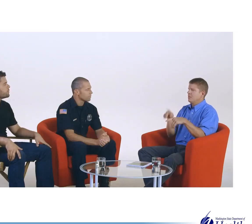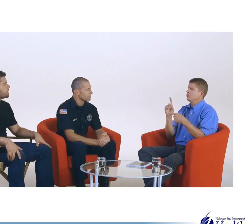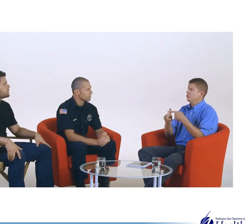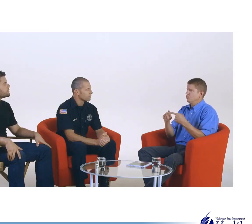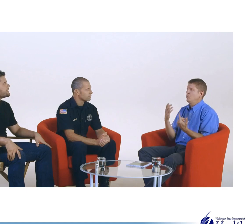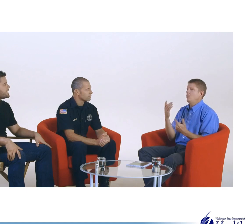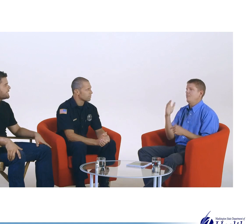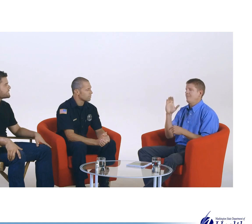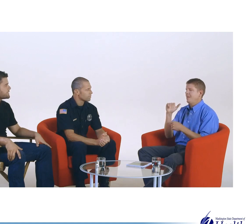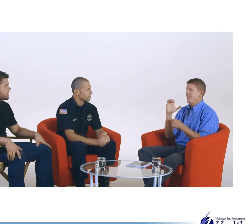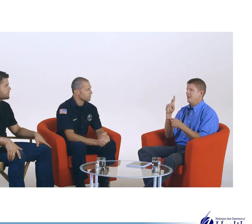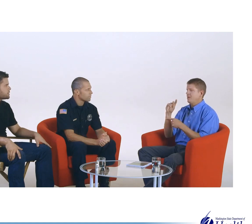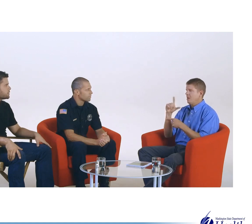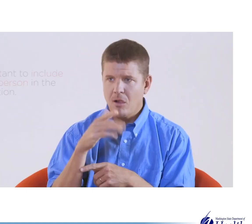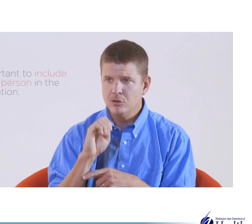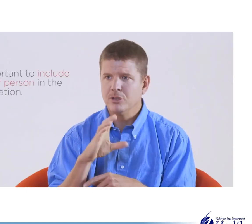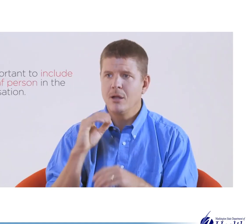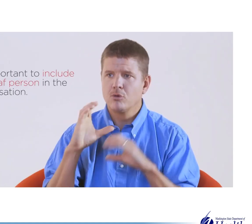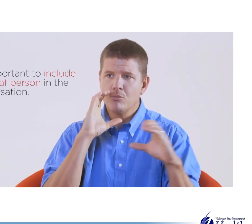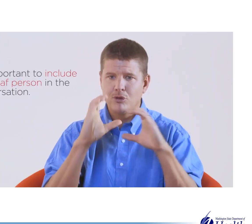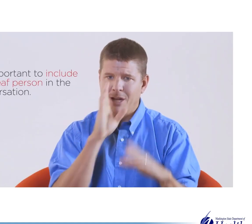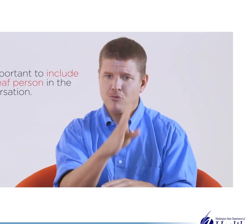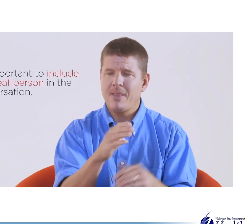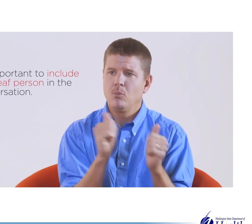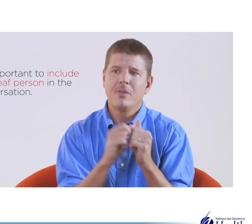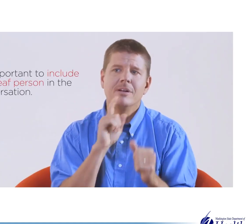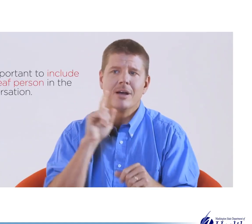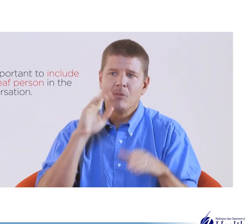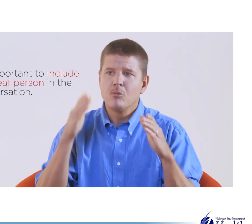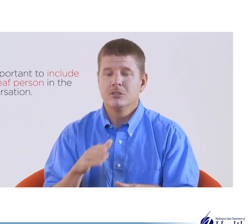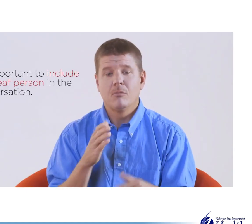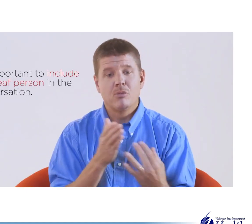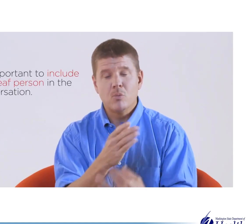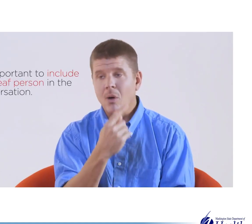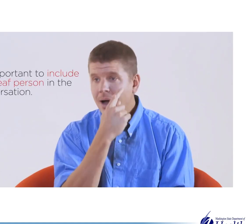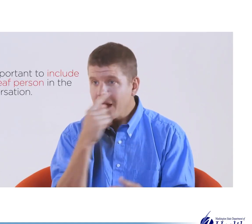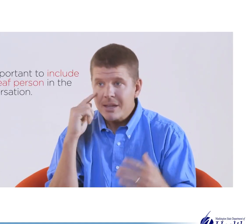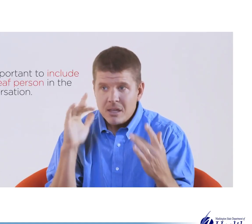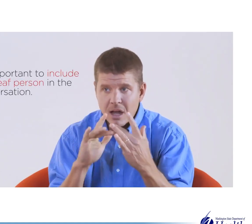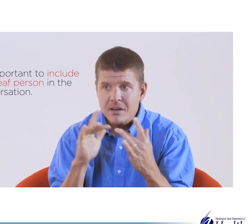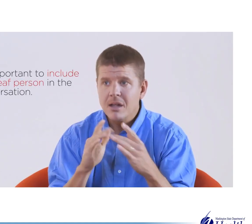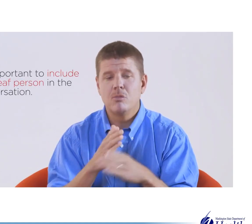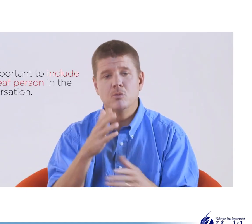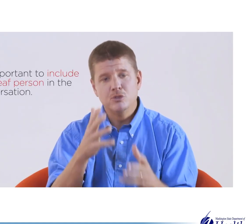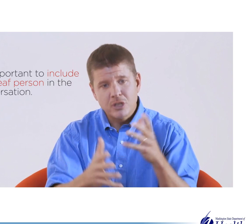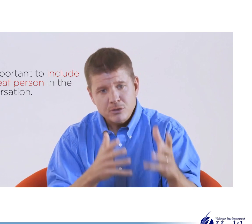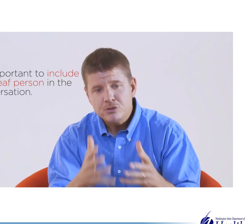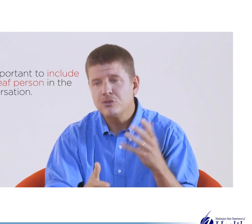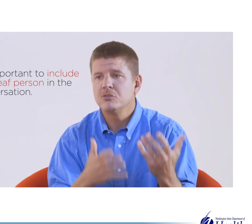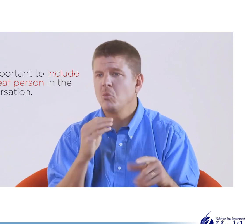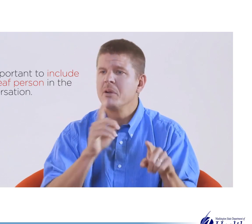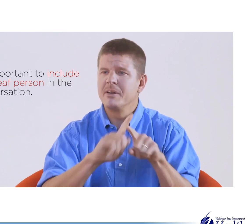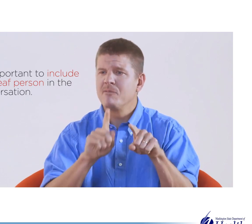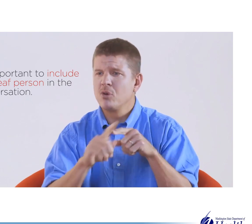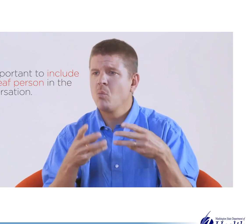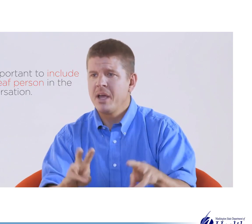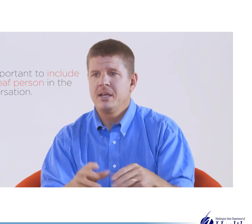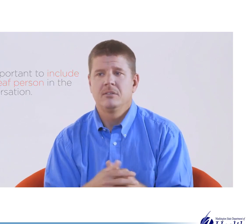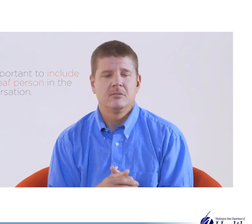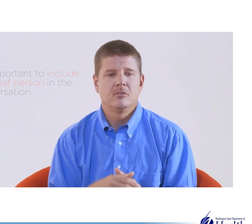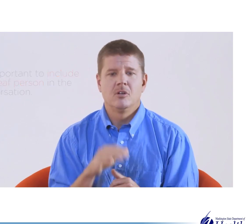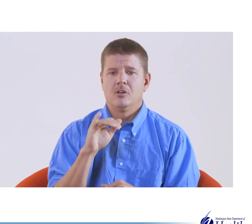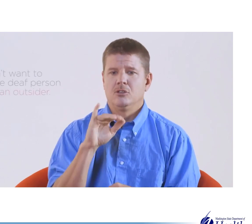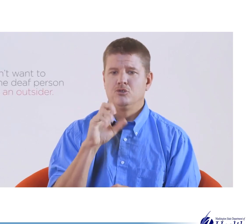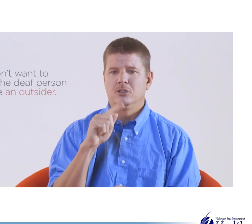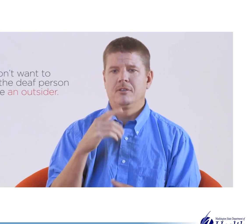the first responder take steps to communicate directly with the deaf person, whether through eye contact or through gesture or different